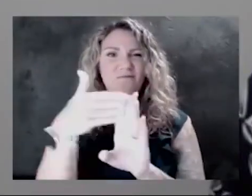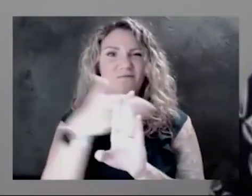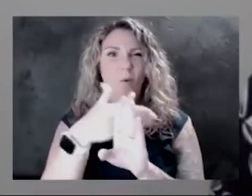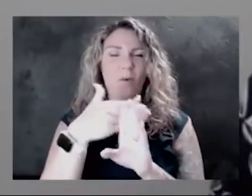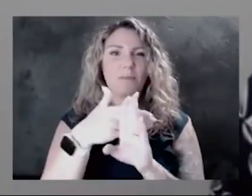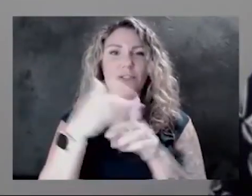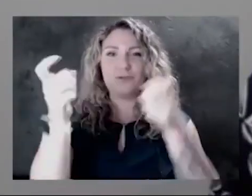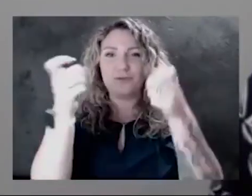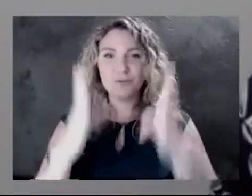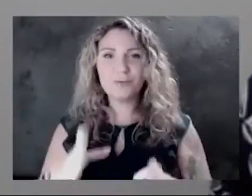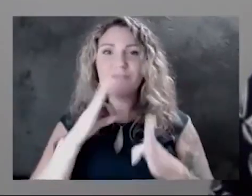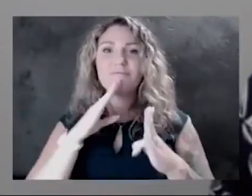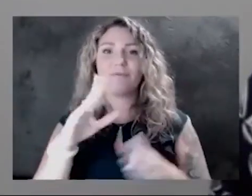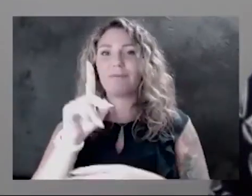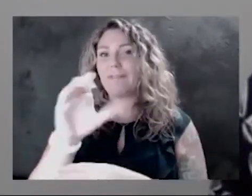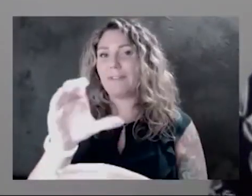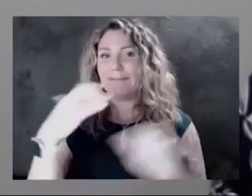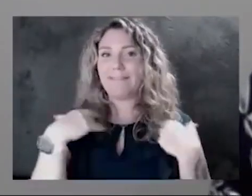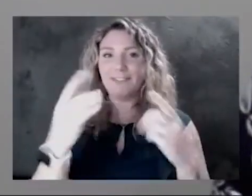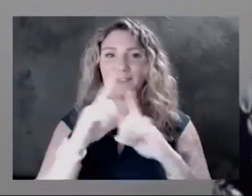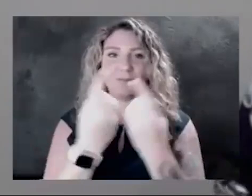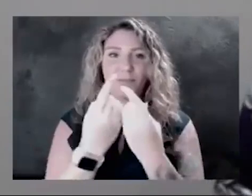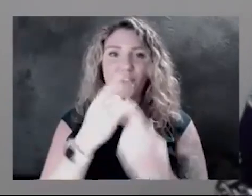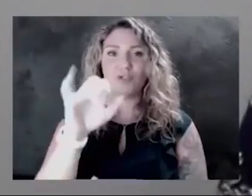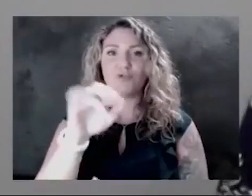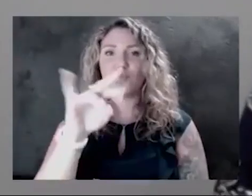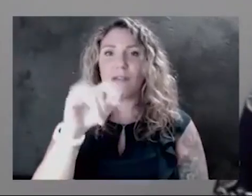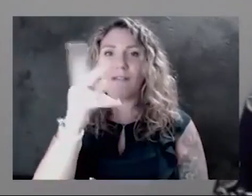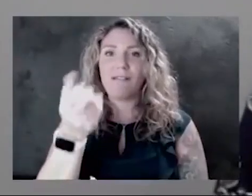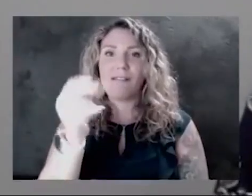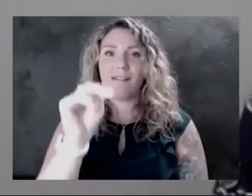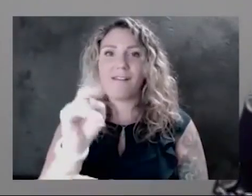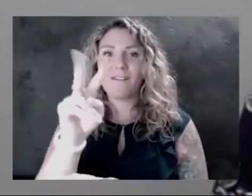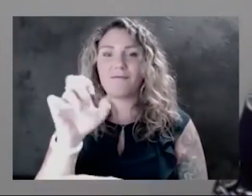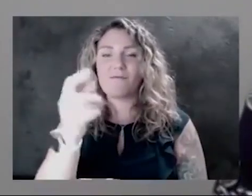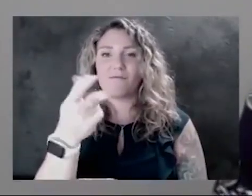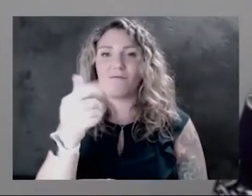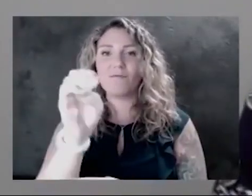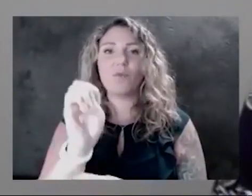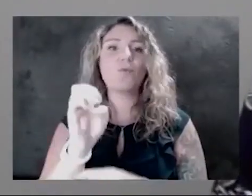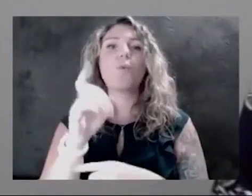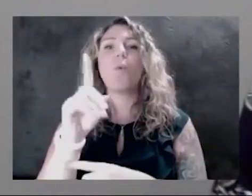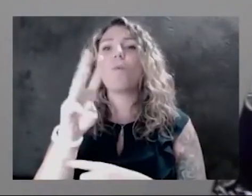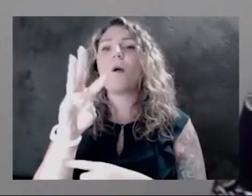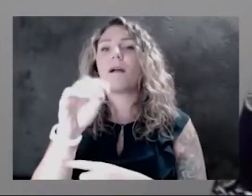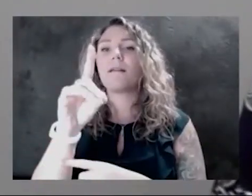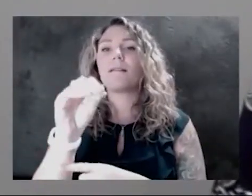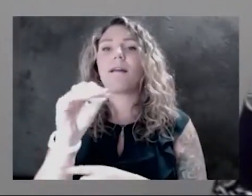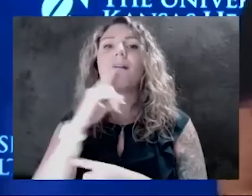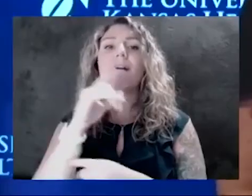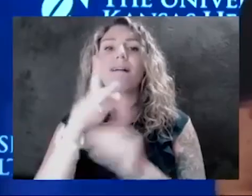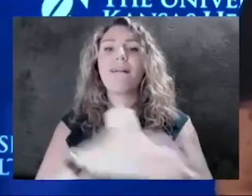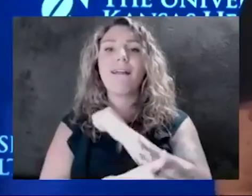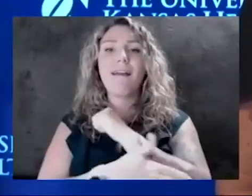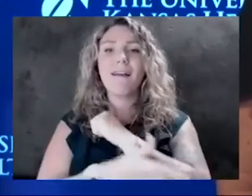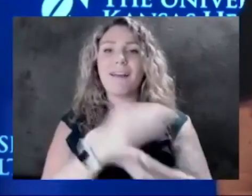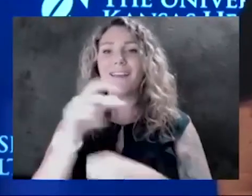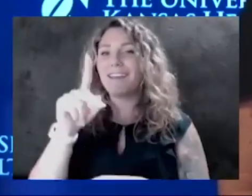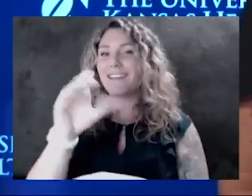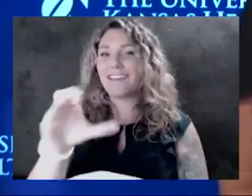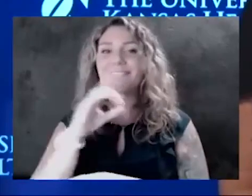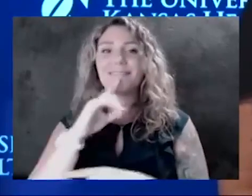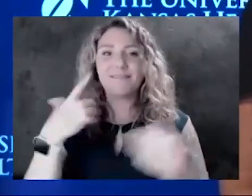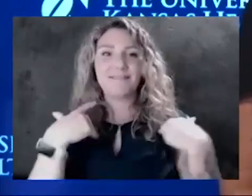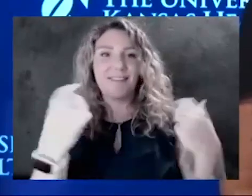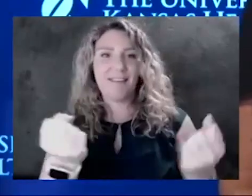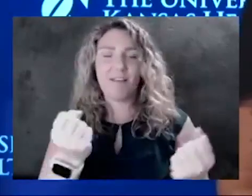director of Unified Government of Wyandotte County and KCK Public Health. We are so glad you are both joining us, and we're going to get to you in just a minute